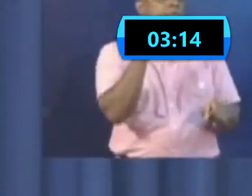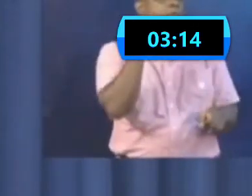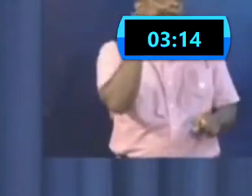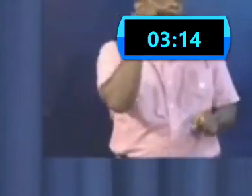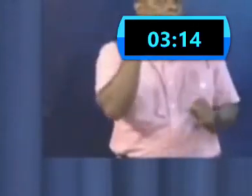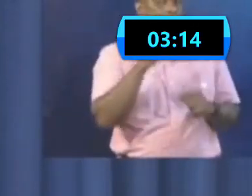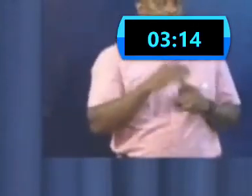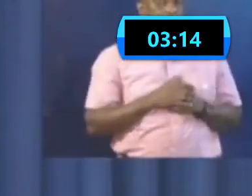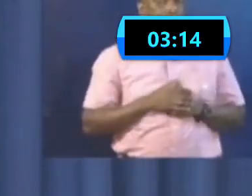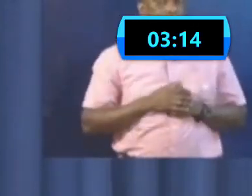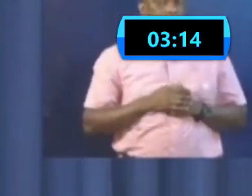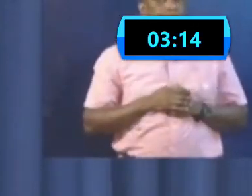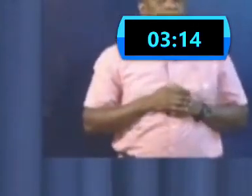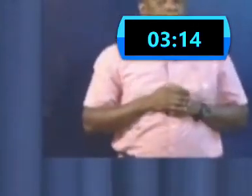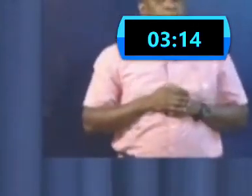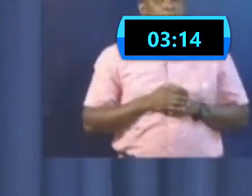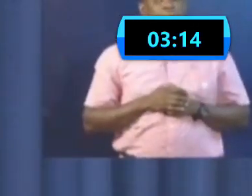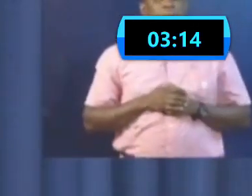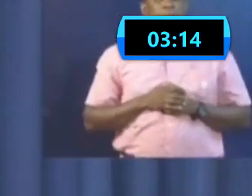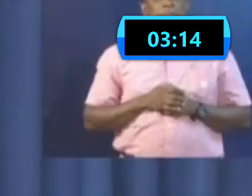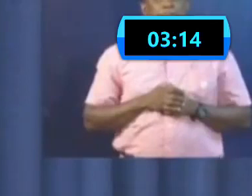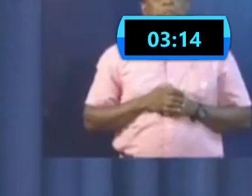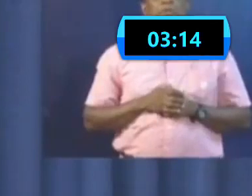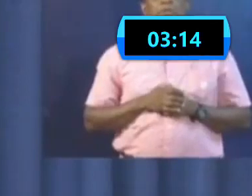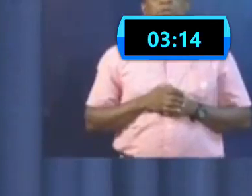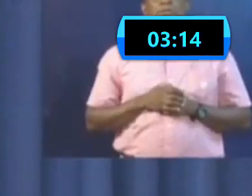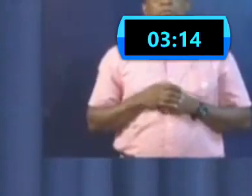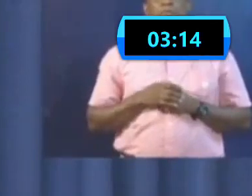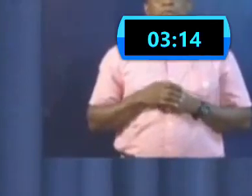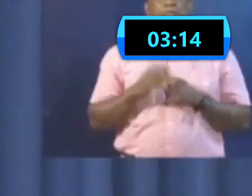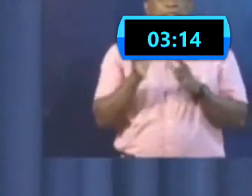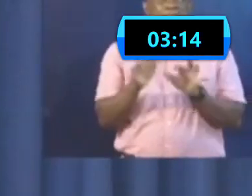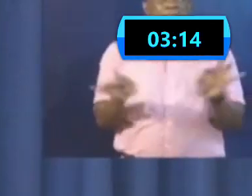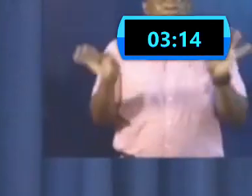And essential staff could also work at home if it is required.